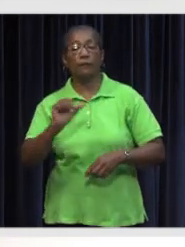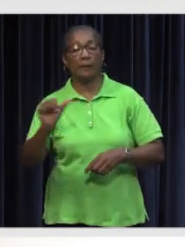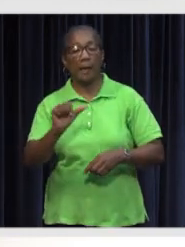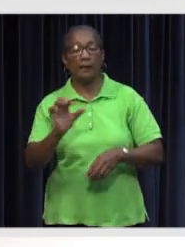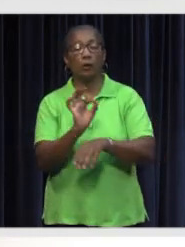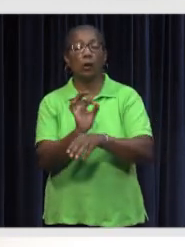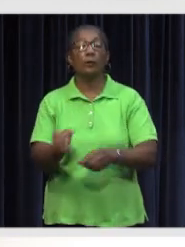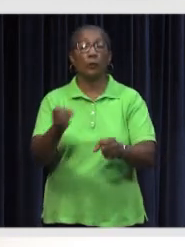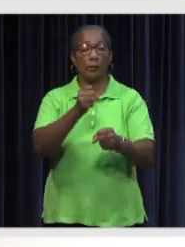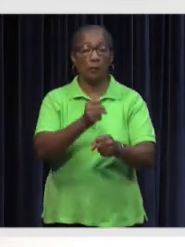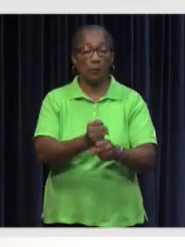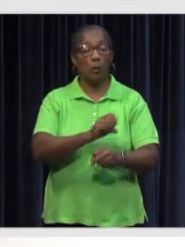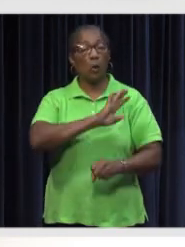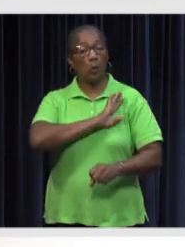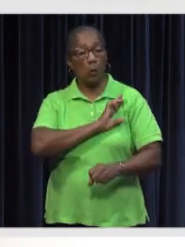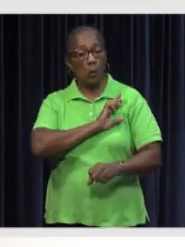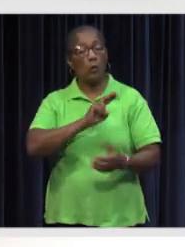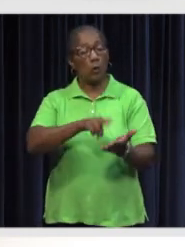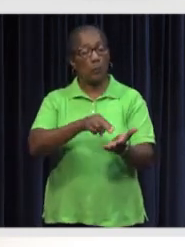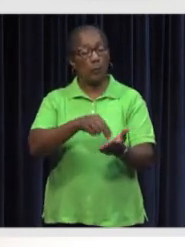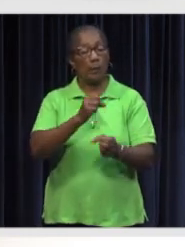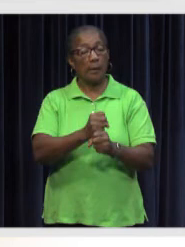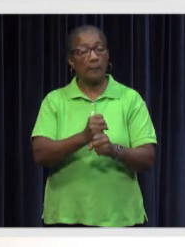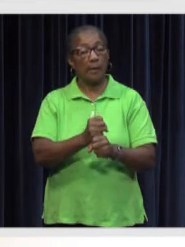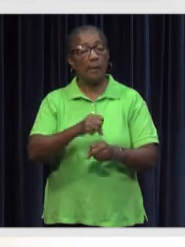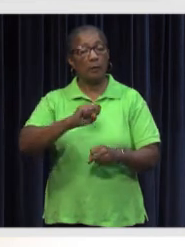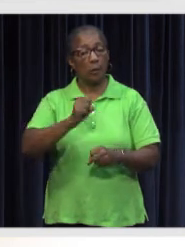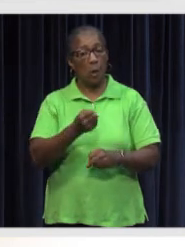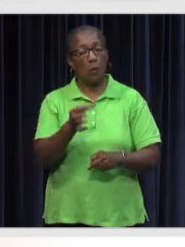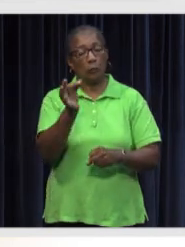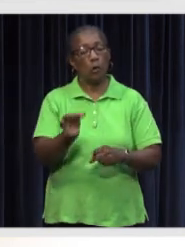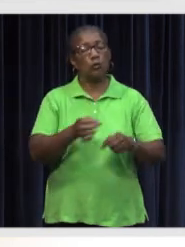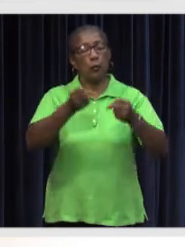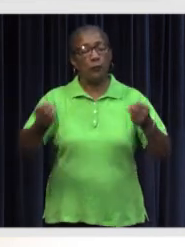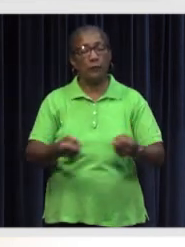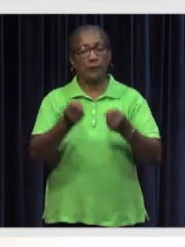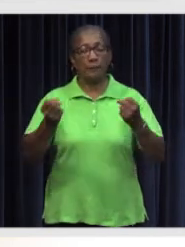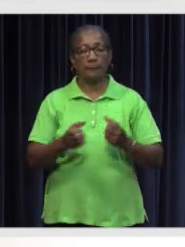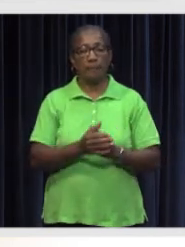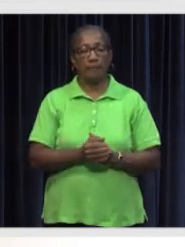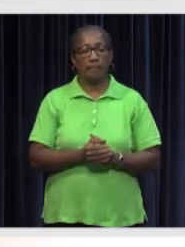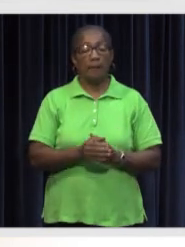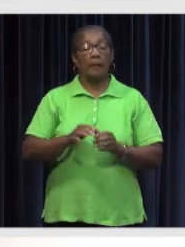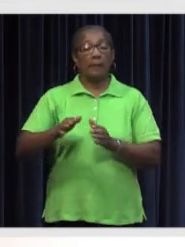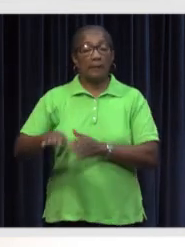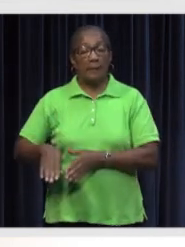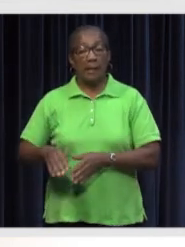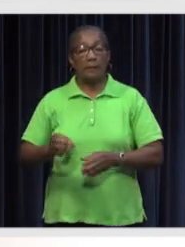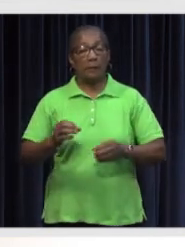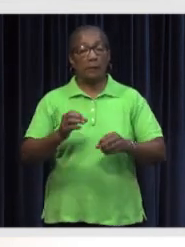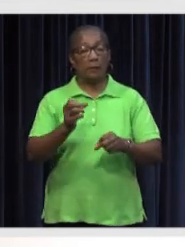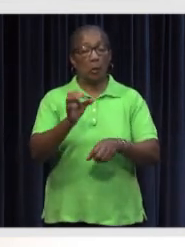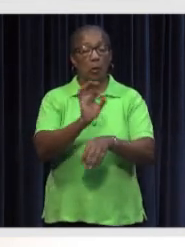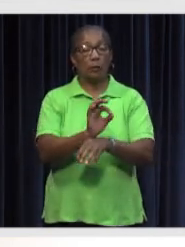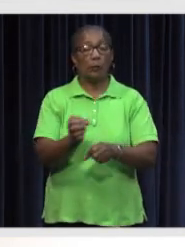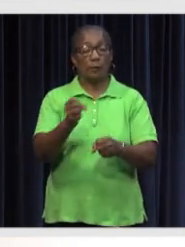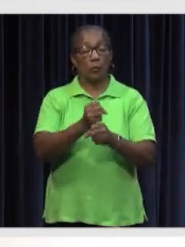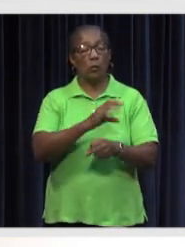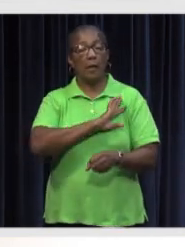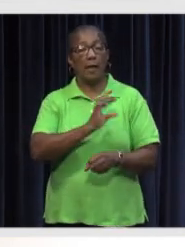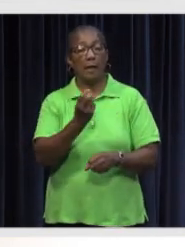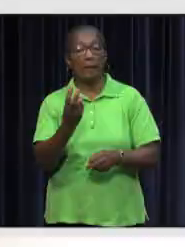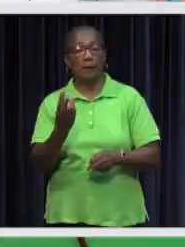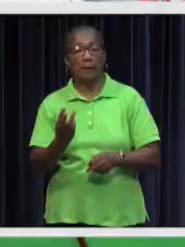children of other educational institutions are given the opportunity to practice at home. In addition to the educational